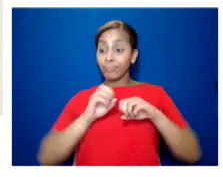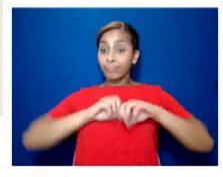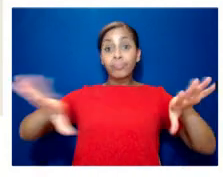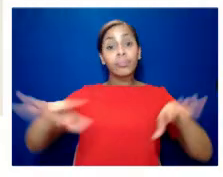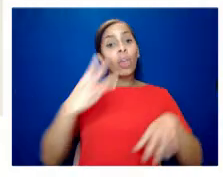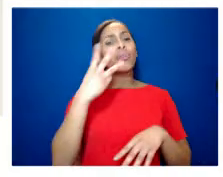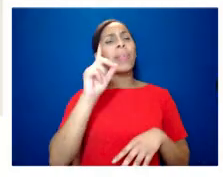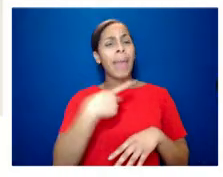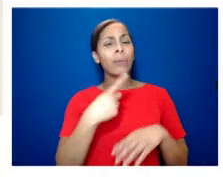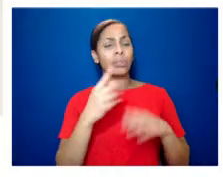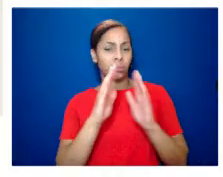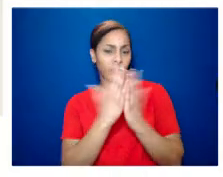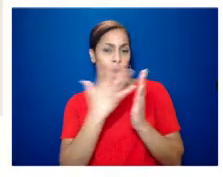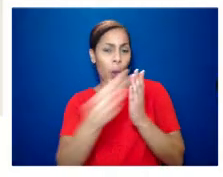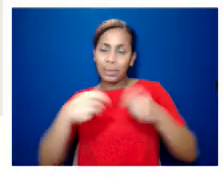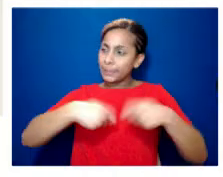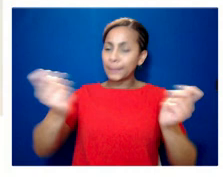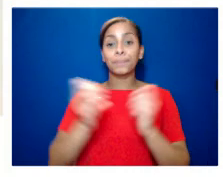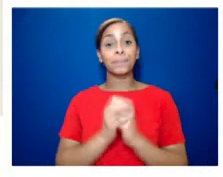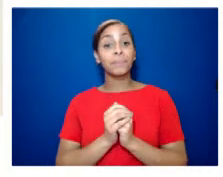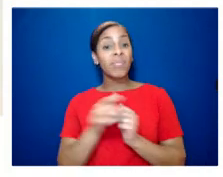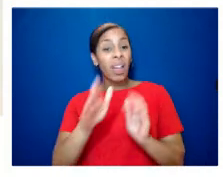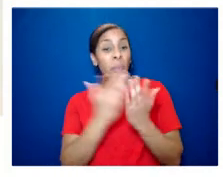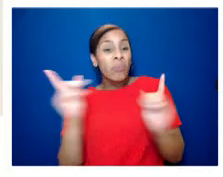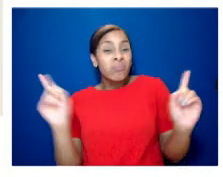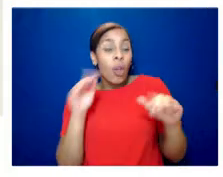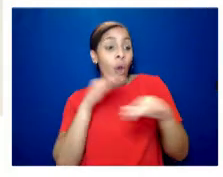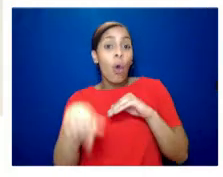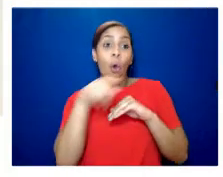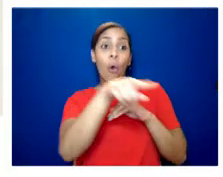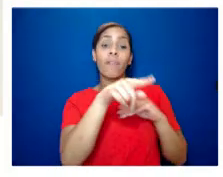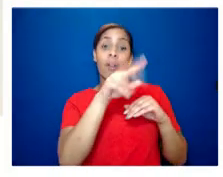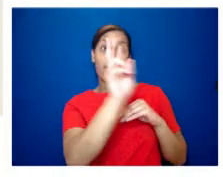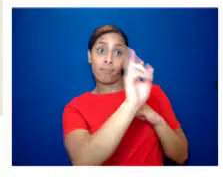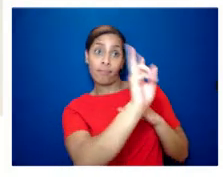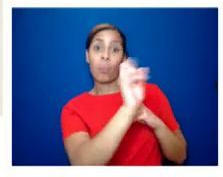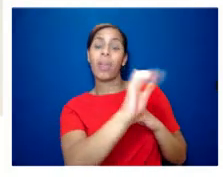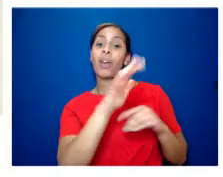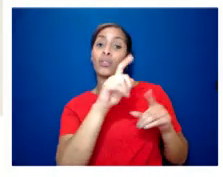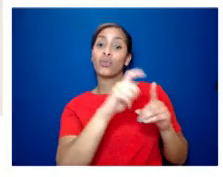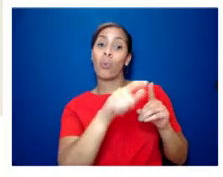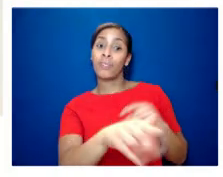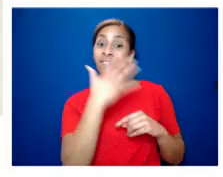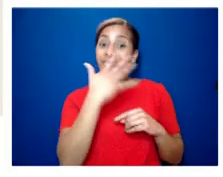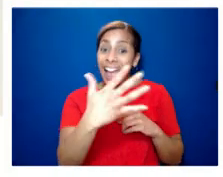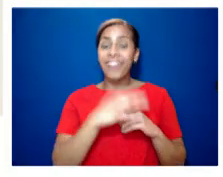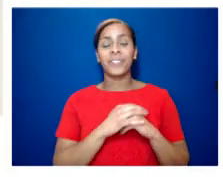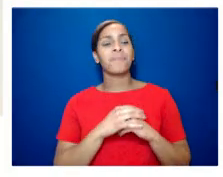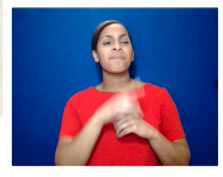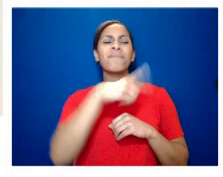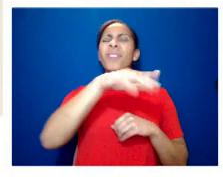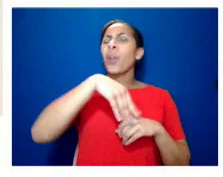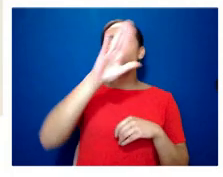martin his boyfriend eric and their five-year-old daughter jenny and the characters go to a laundrette they have a birthday party